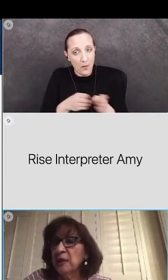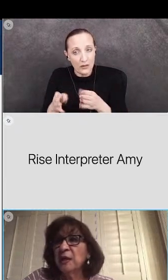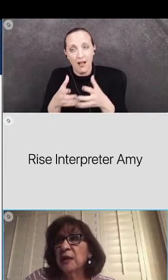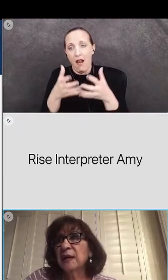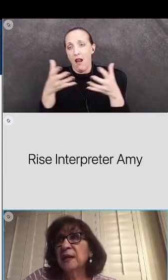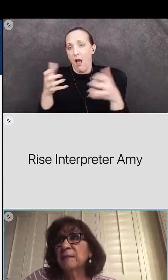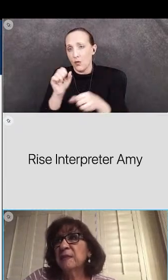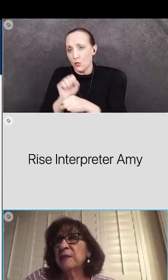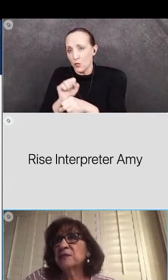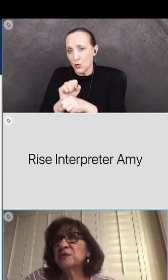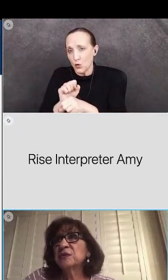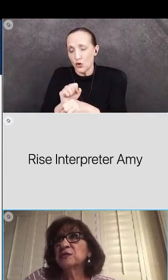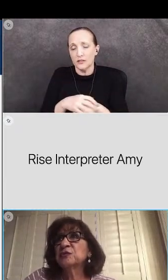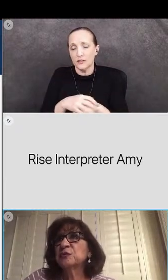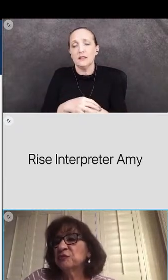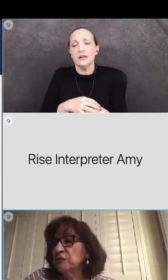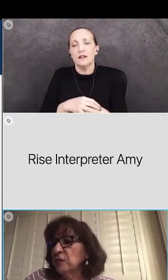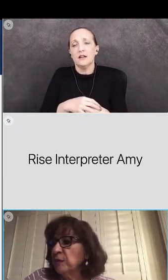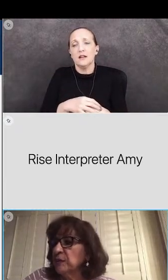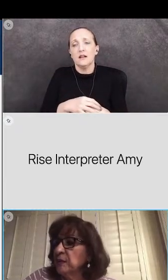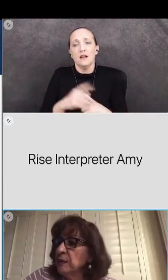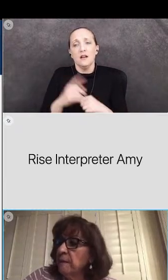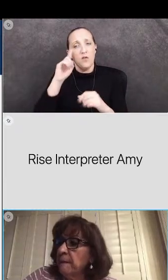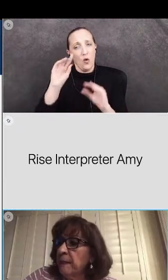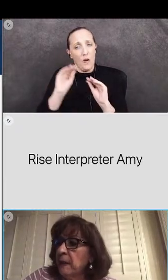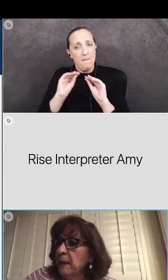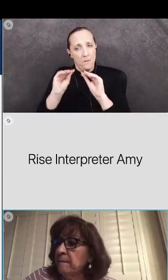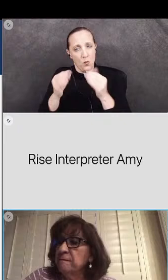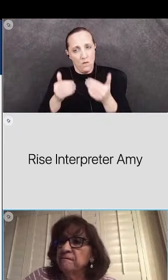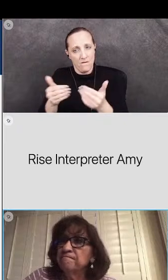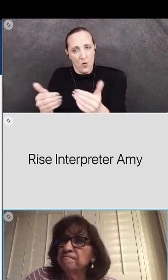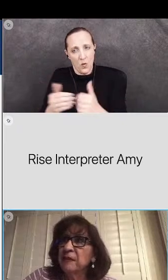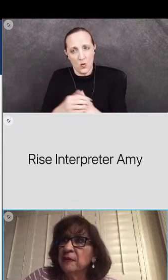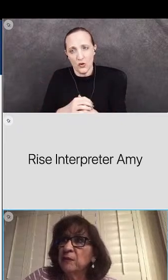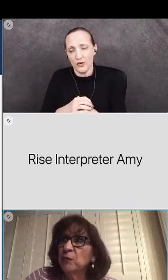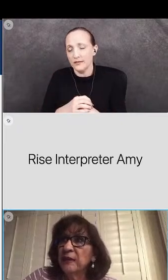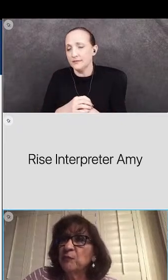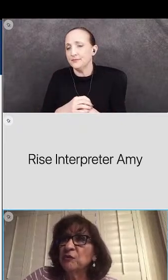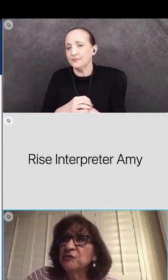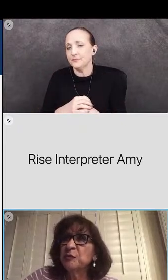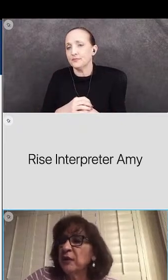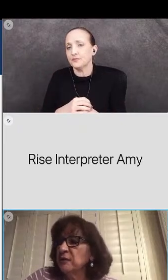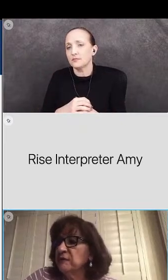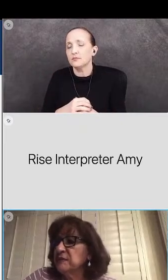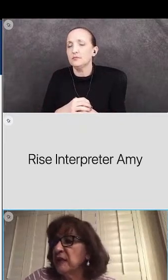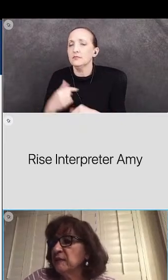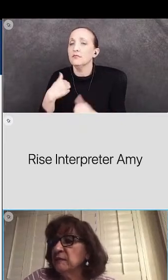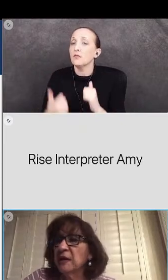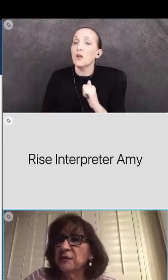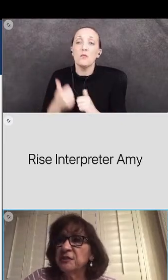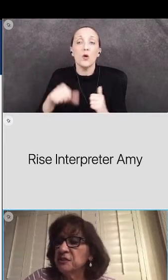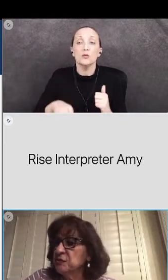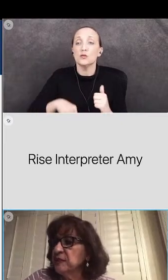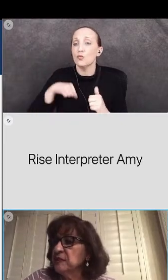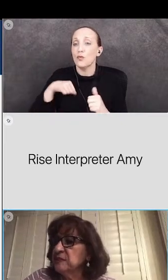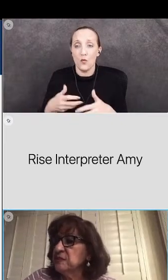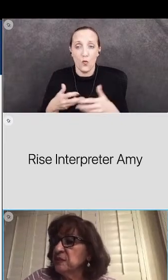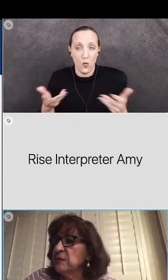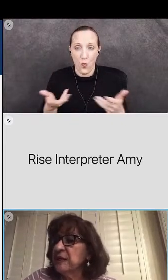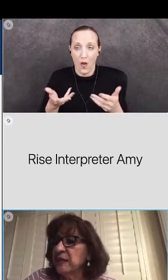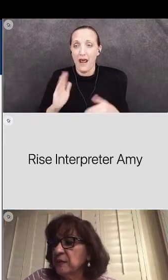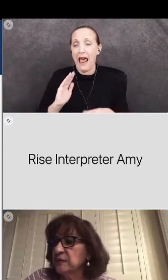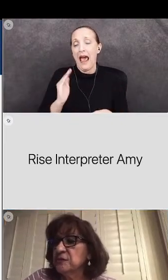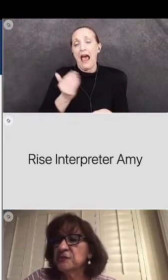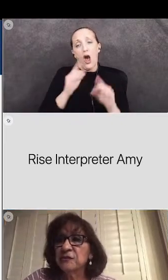to um you know to move forward um what i'm most proud of is that our district